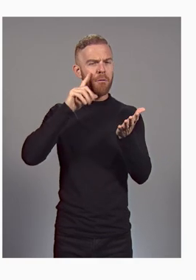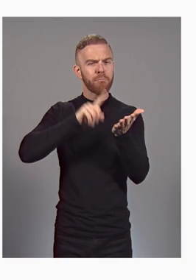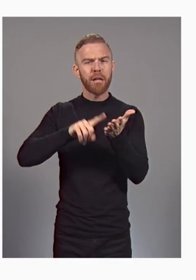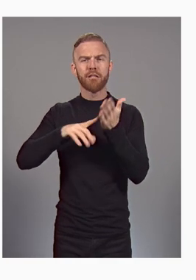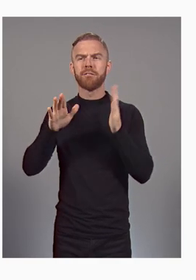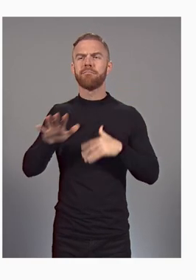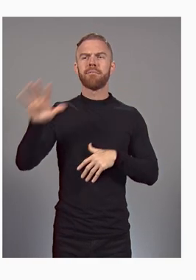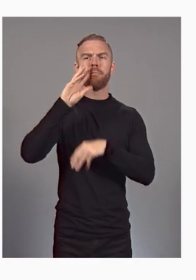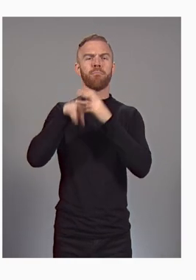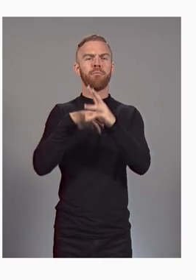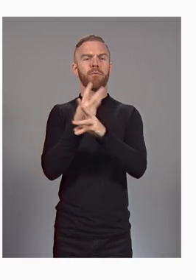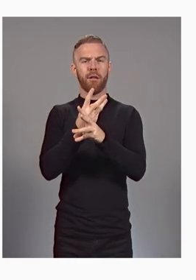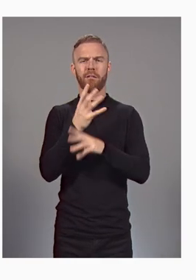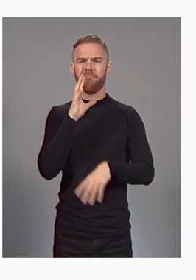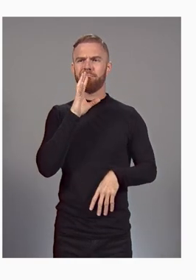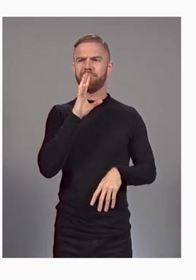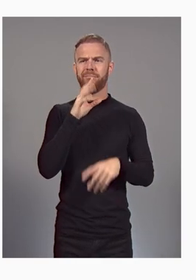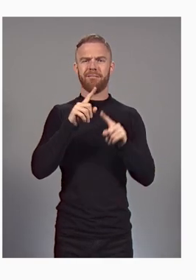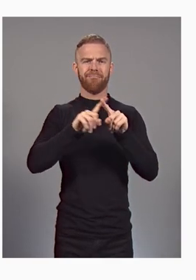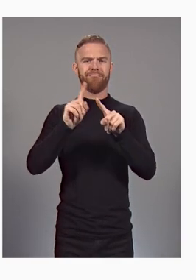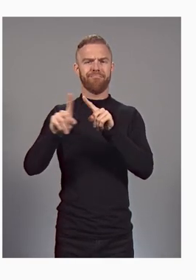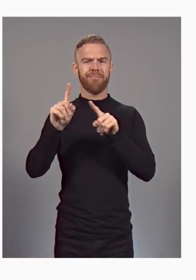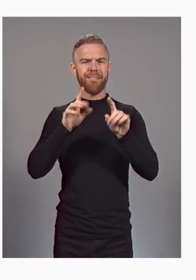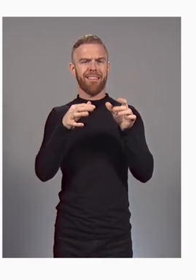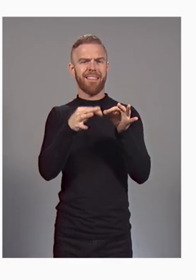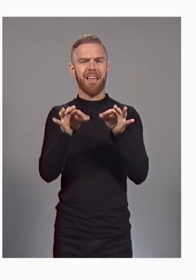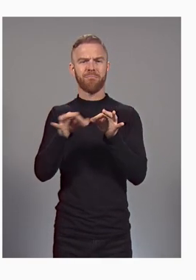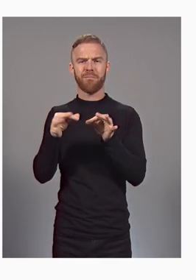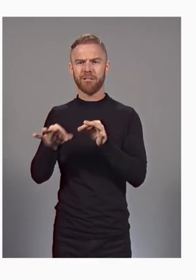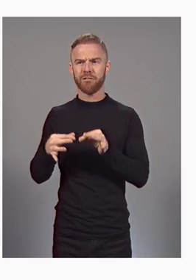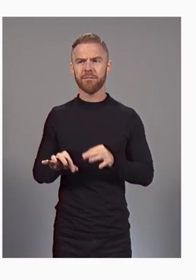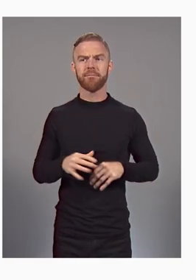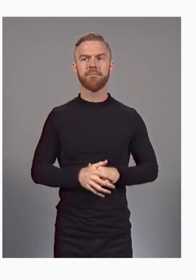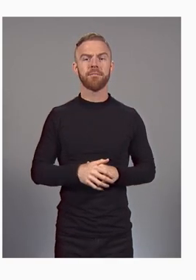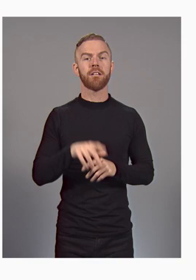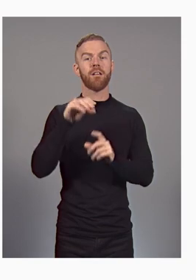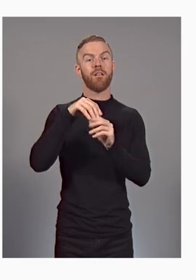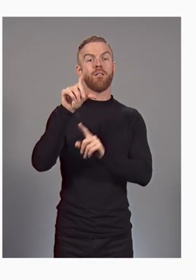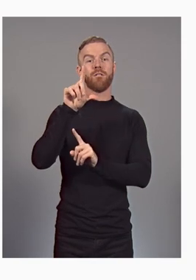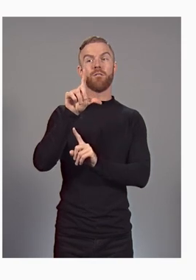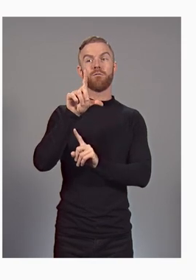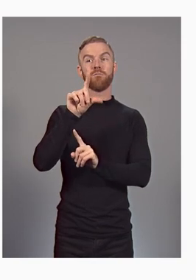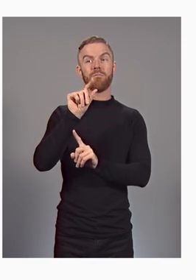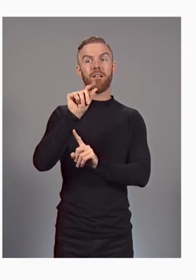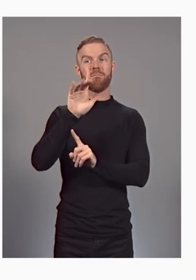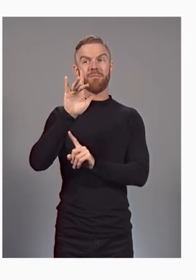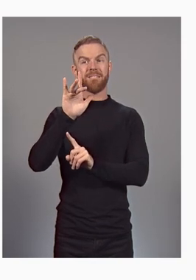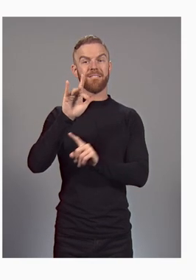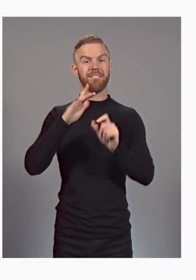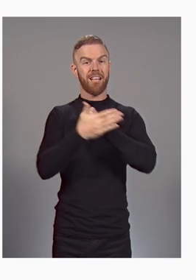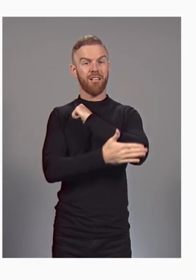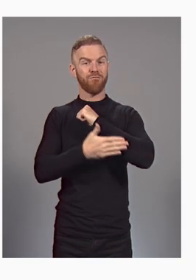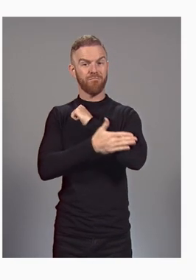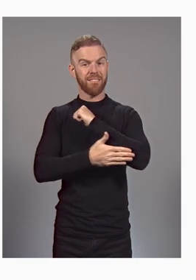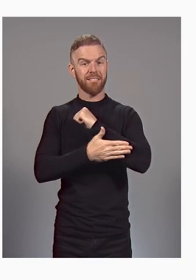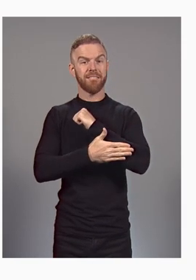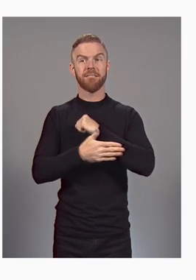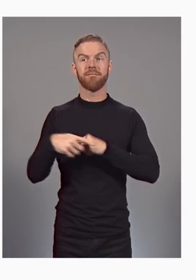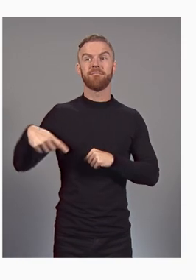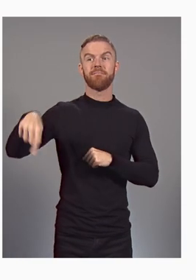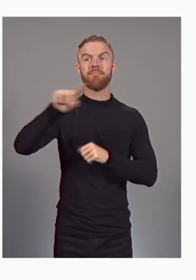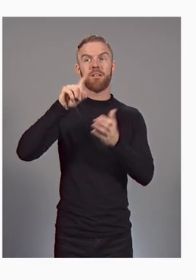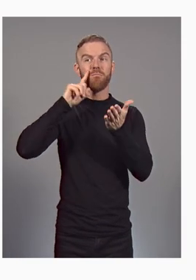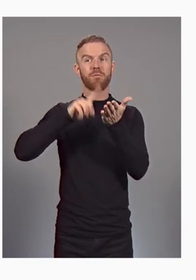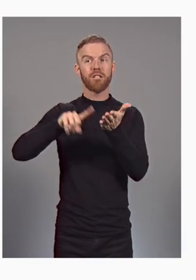languages, that reside in over 25 countries, that research with great rigor and discipline and catalog